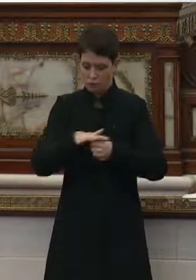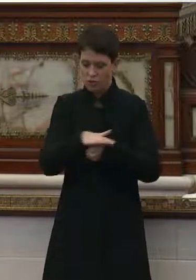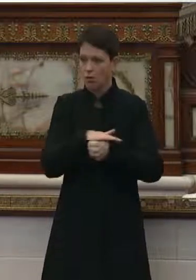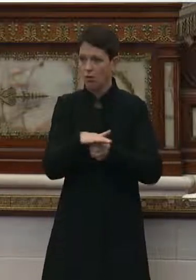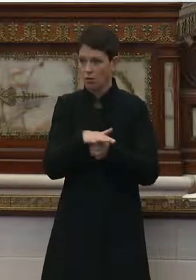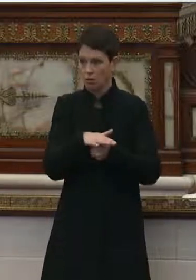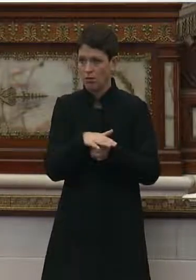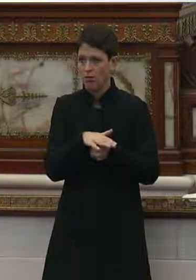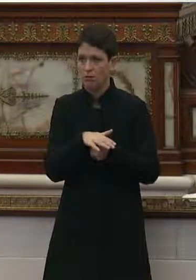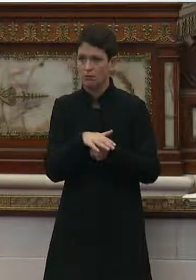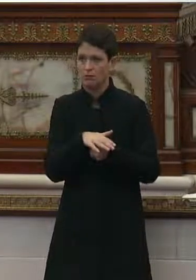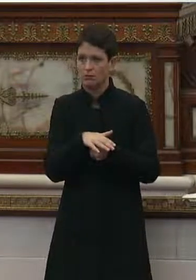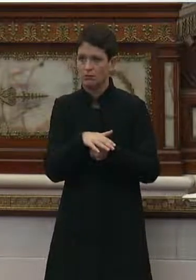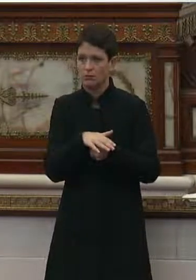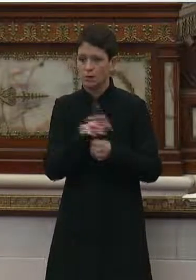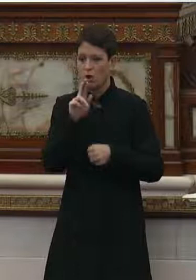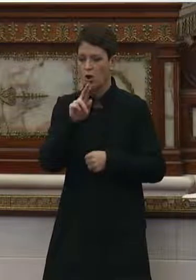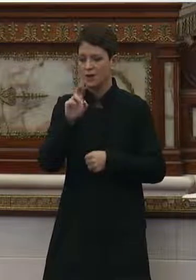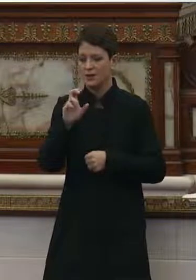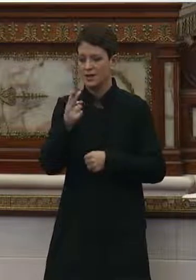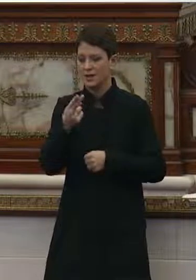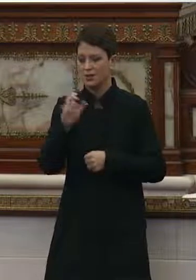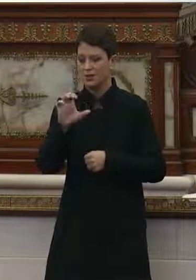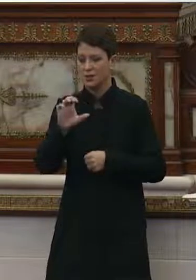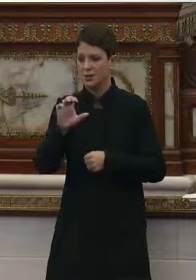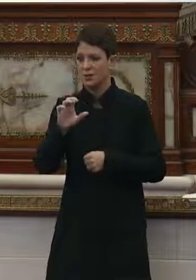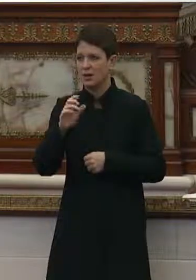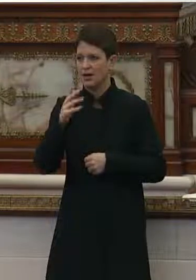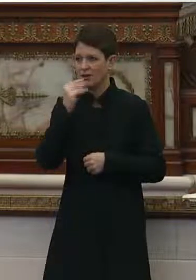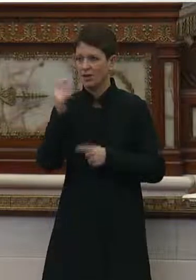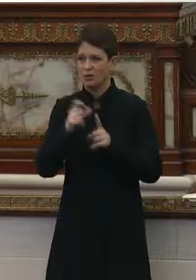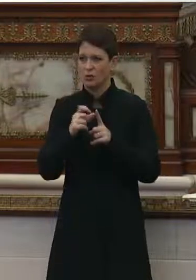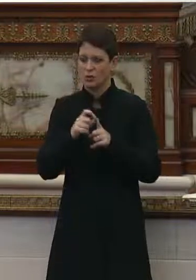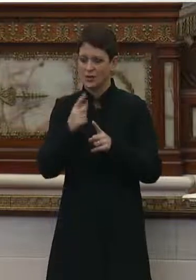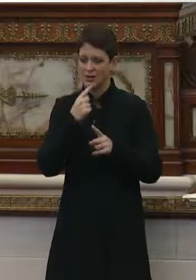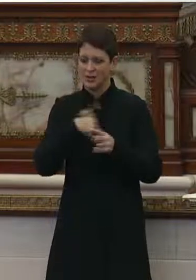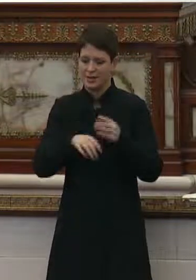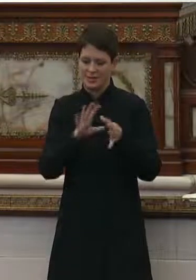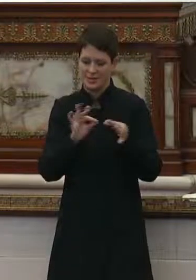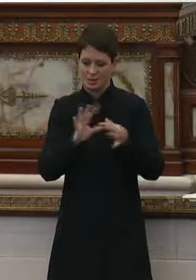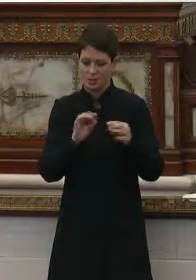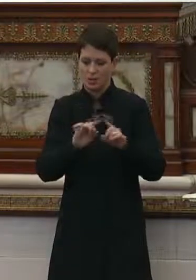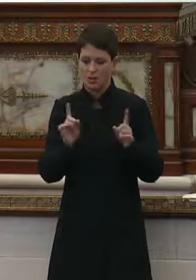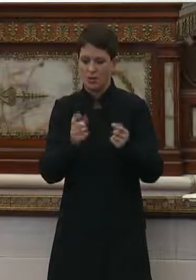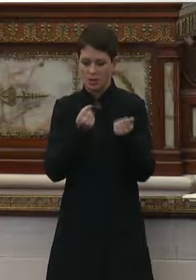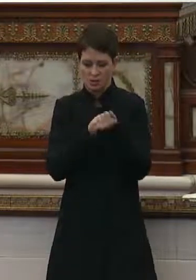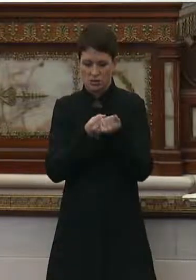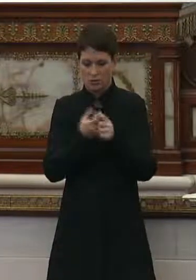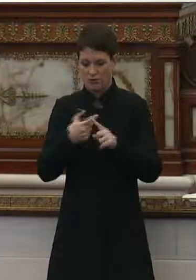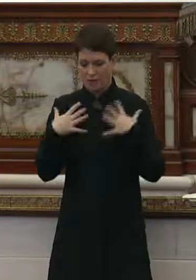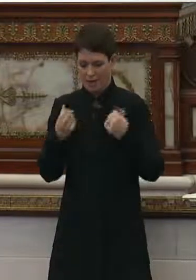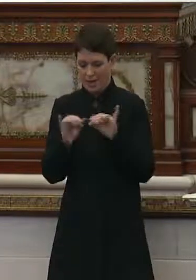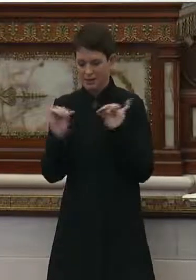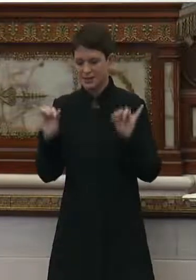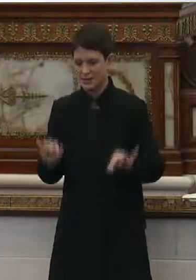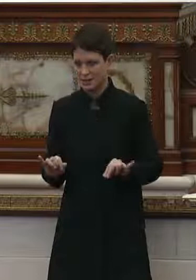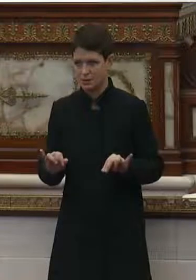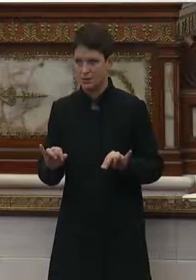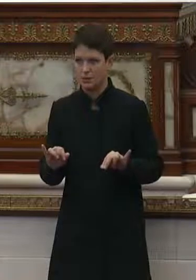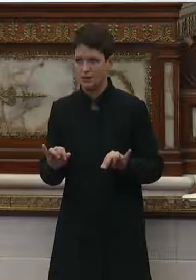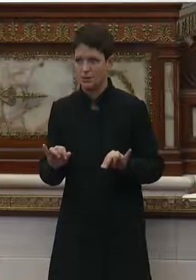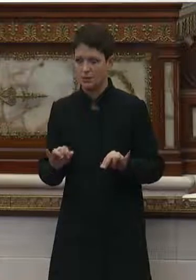our CHP, forget exactly the word that I said in the testimony, but the support from the health systems to the